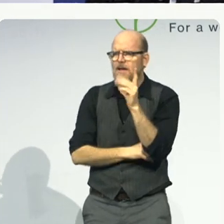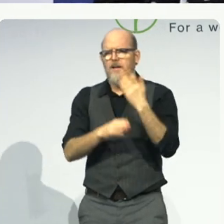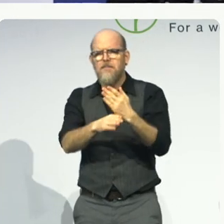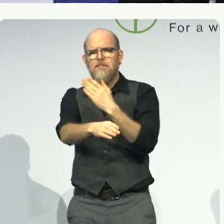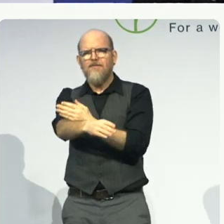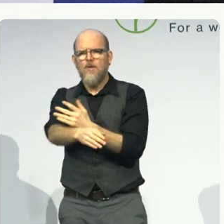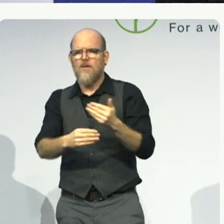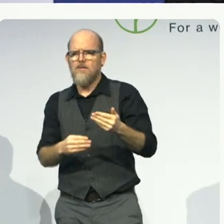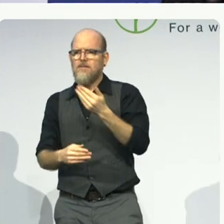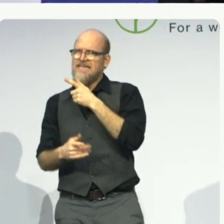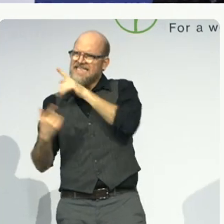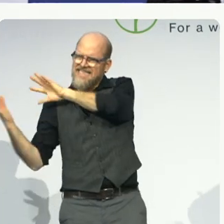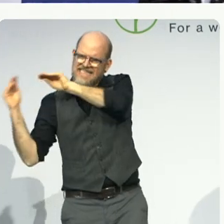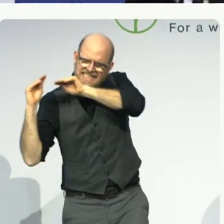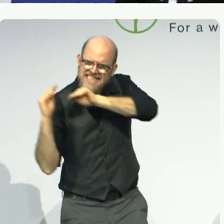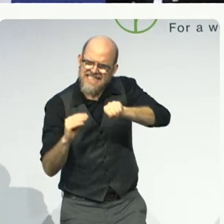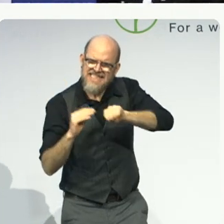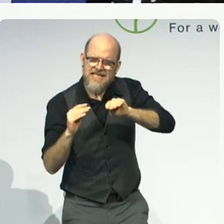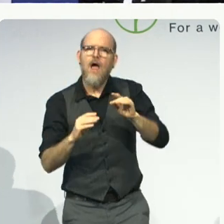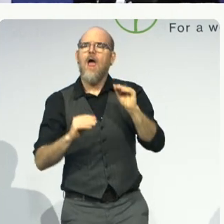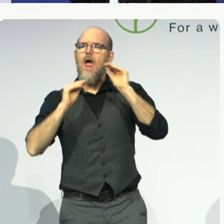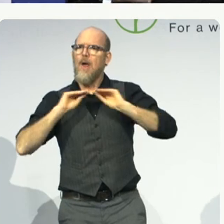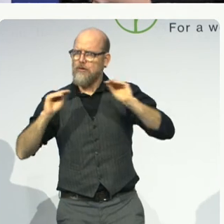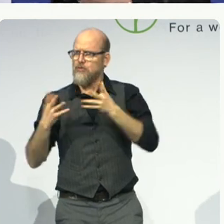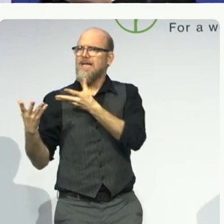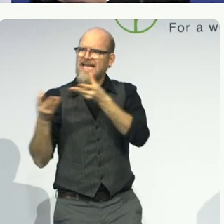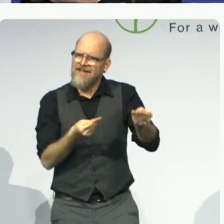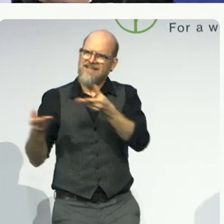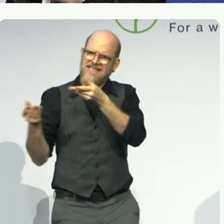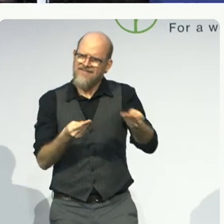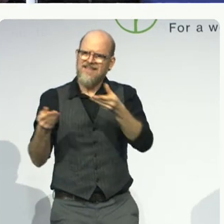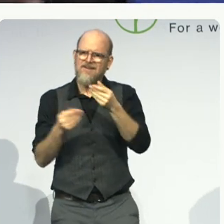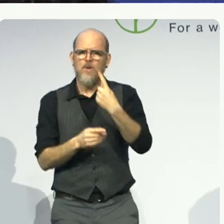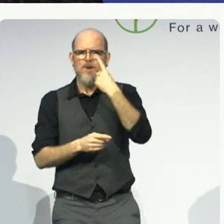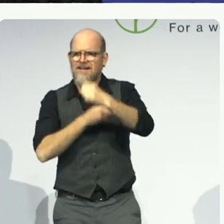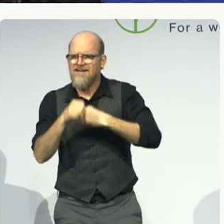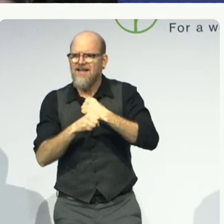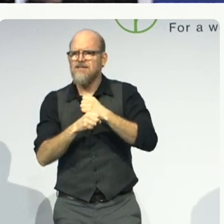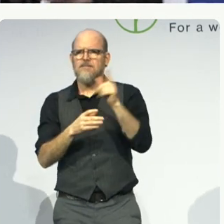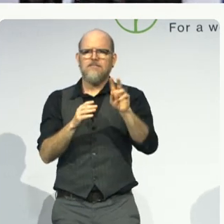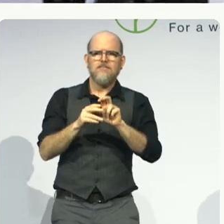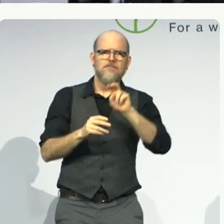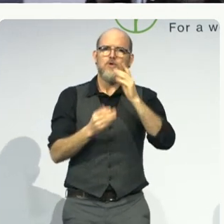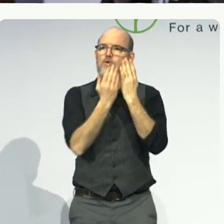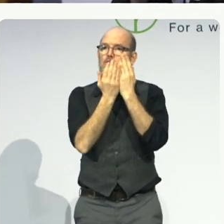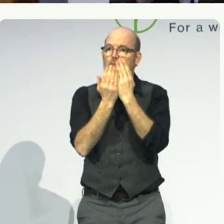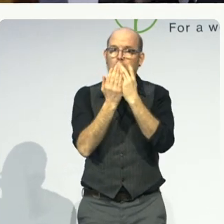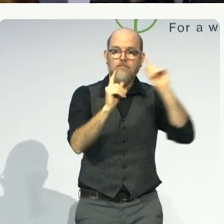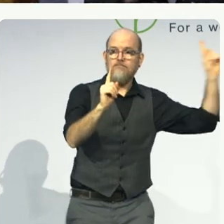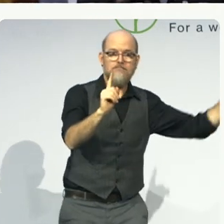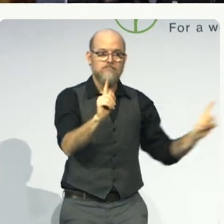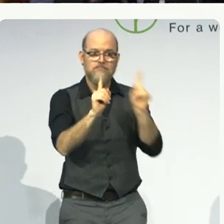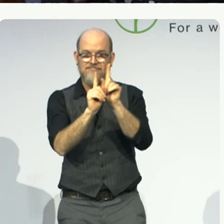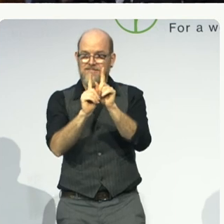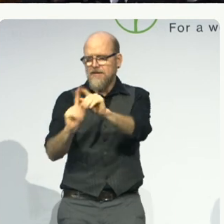For every year of school, someone had sat and taught her. Okay, so what had changed